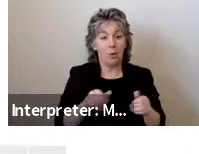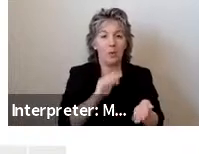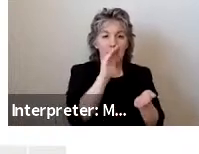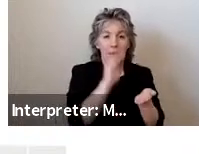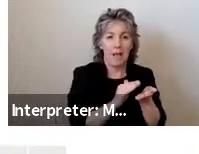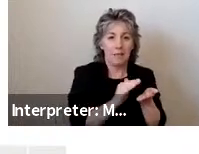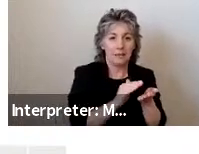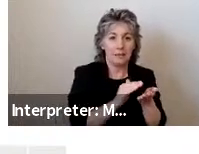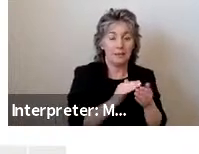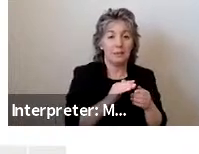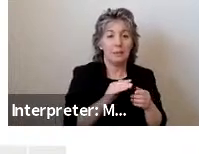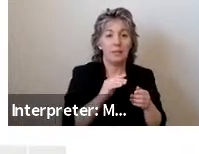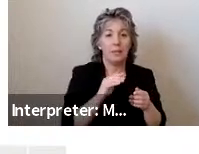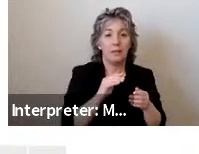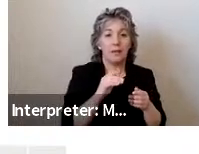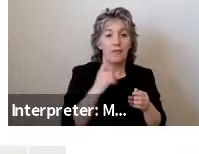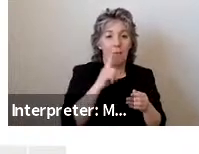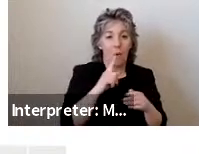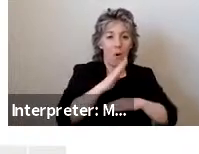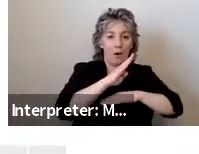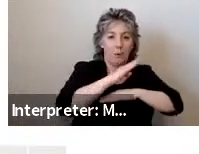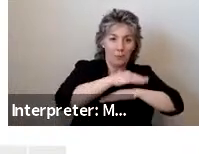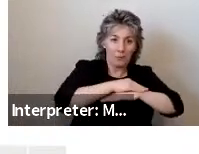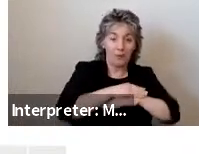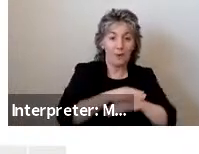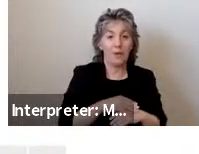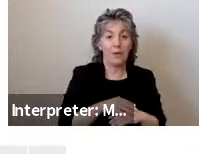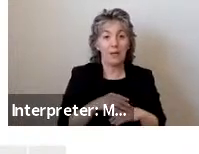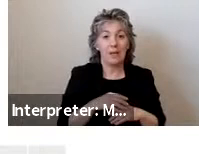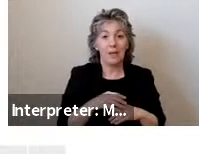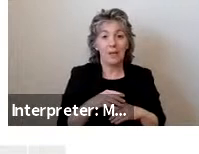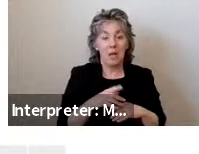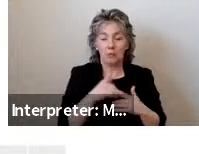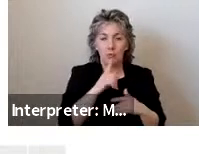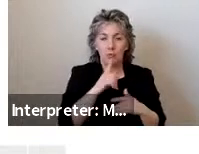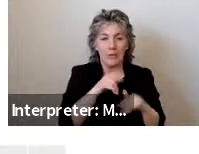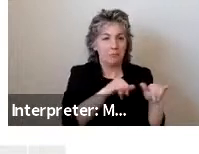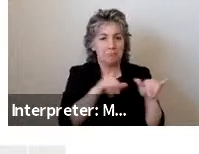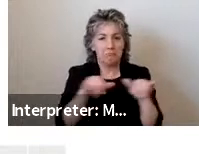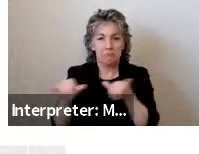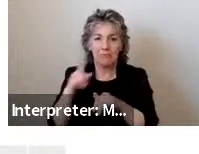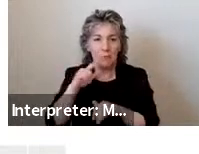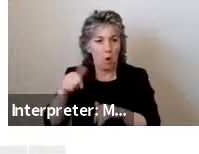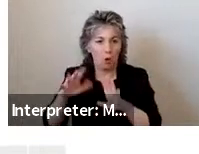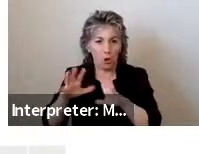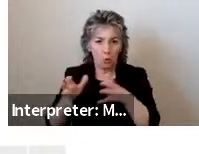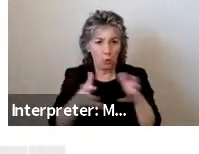slope decreased. Ramp ascent times were consistent for all other user groups.